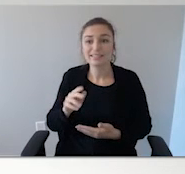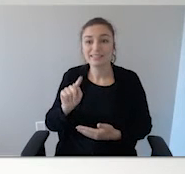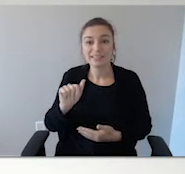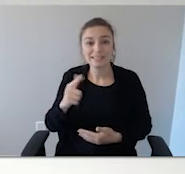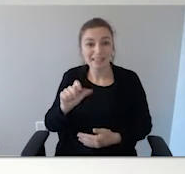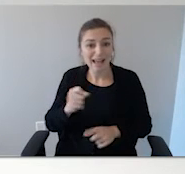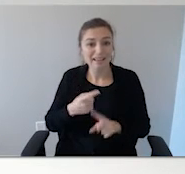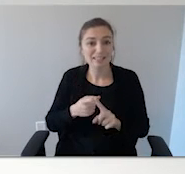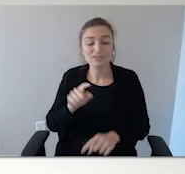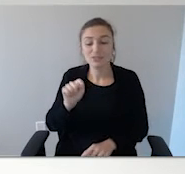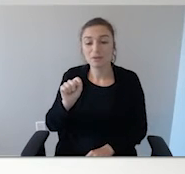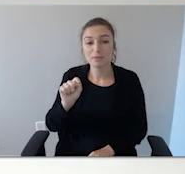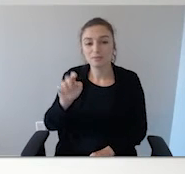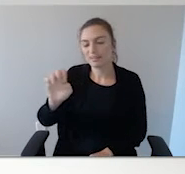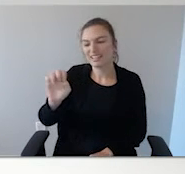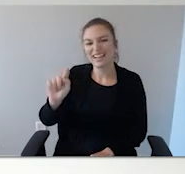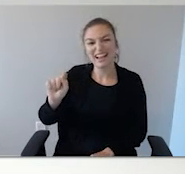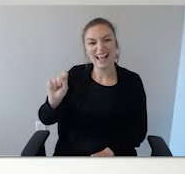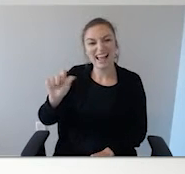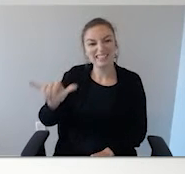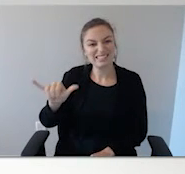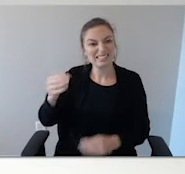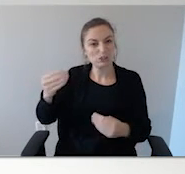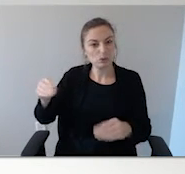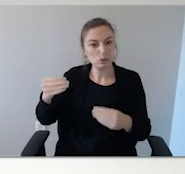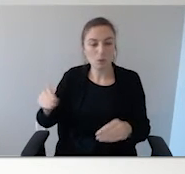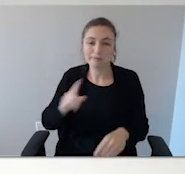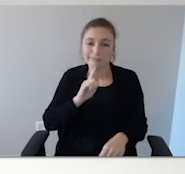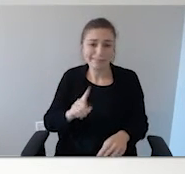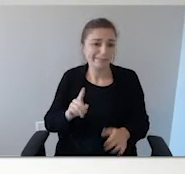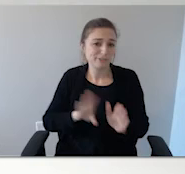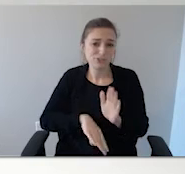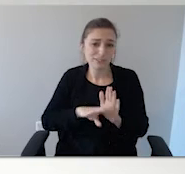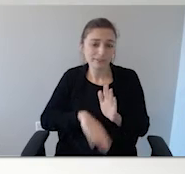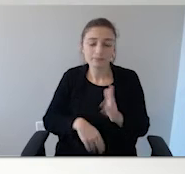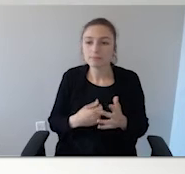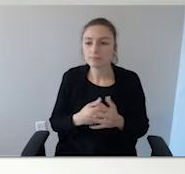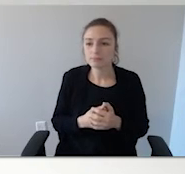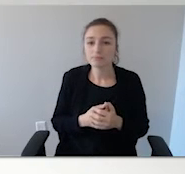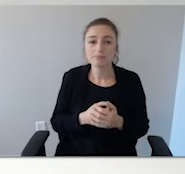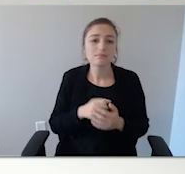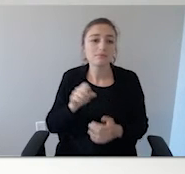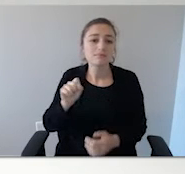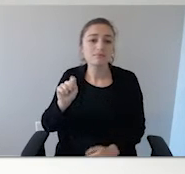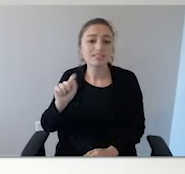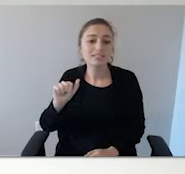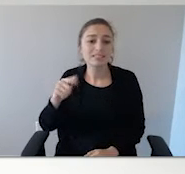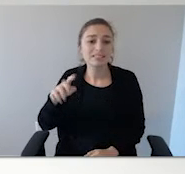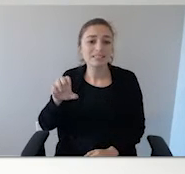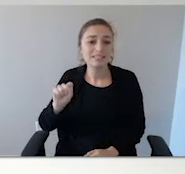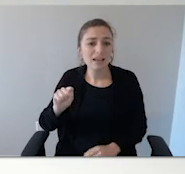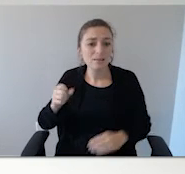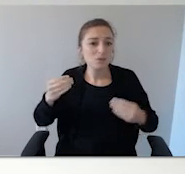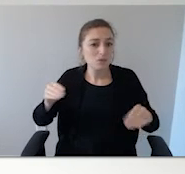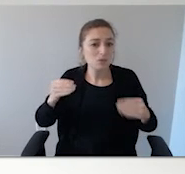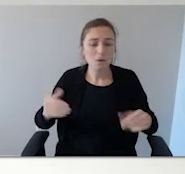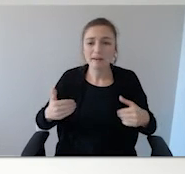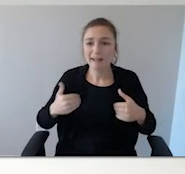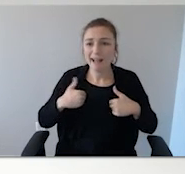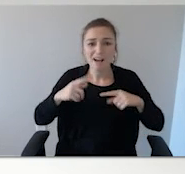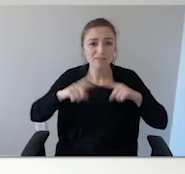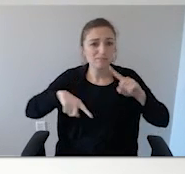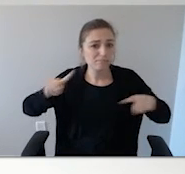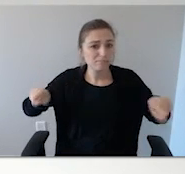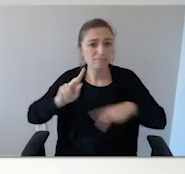get these days. And you can probably make them yourself. Staples does have ones that you can use your printer for, print the information on them.